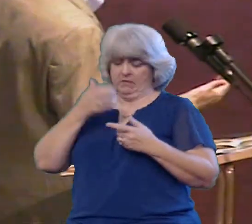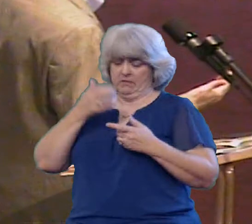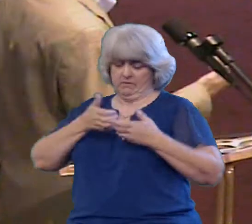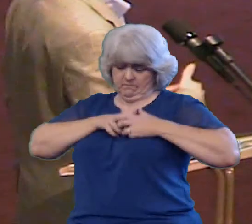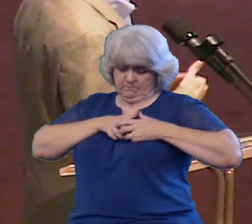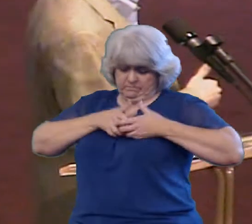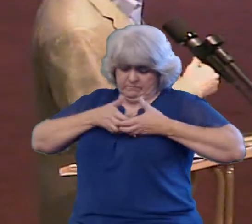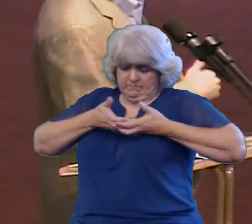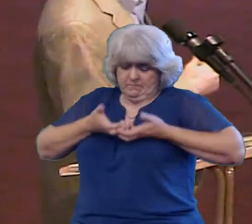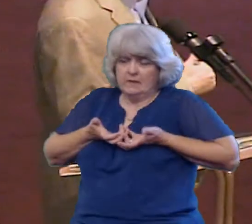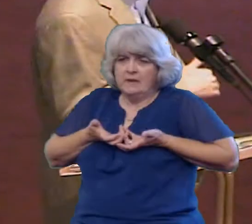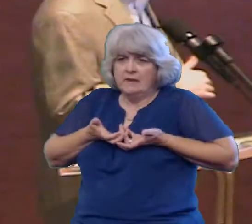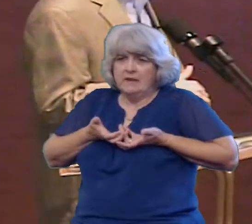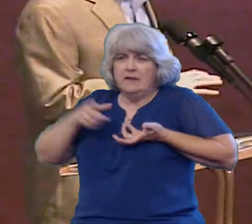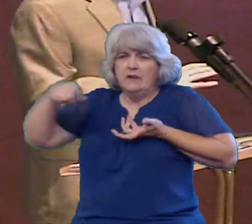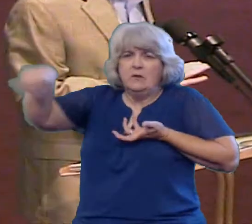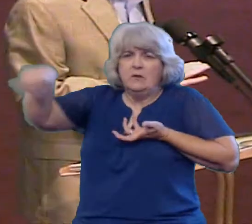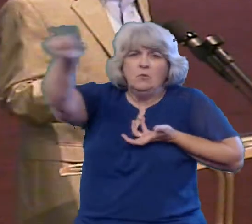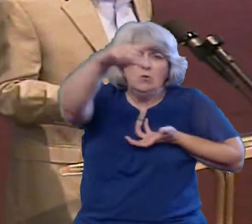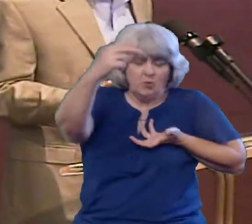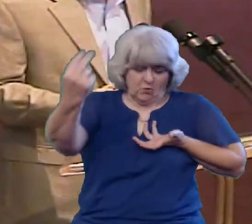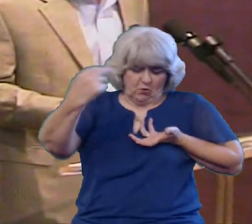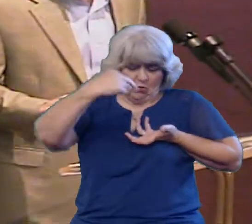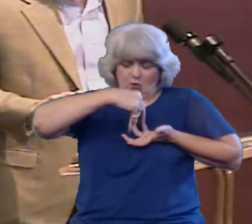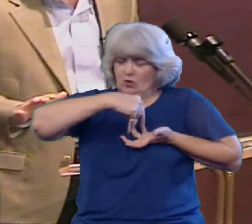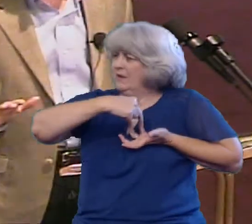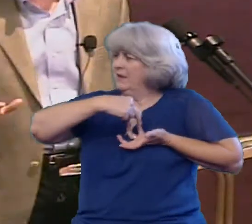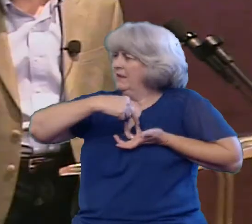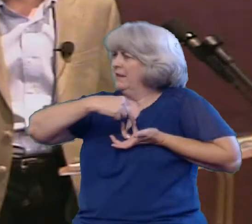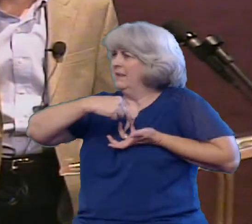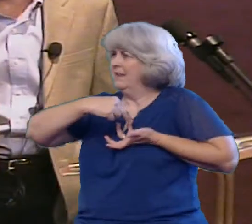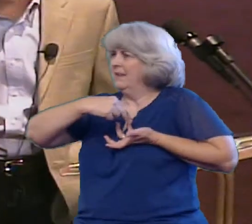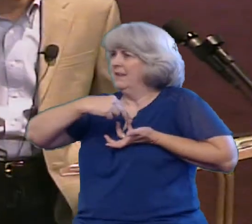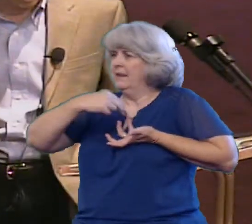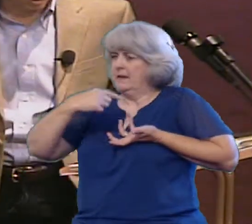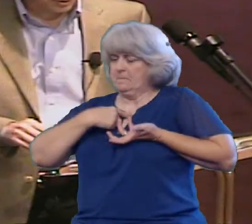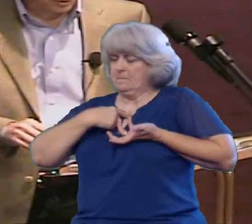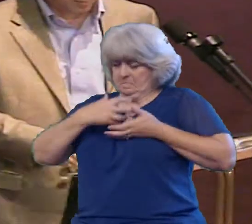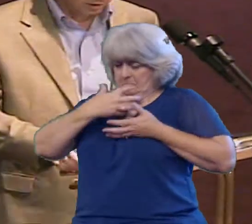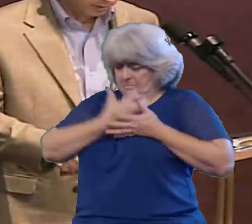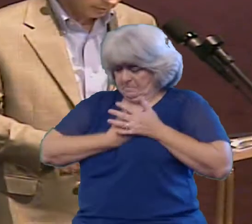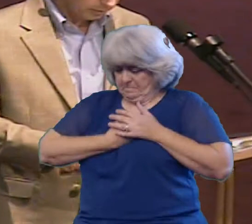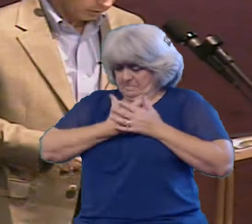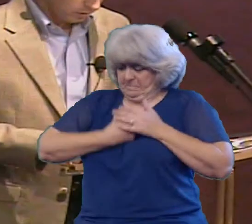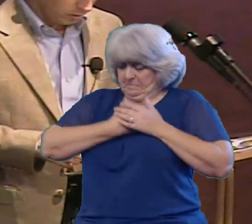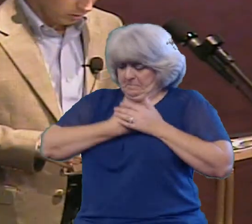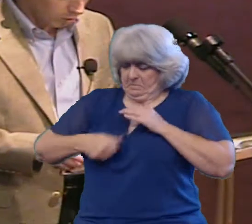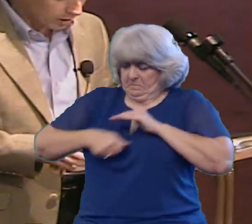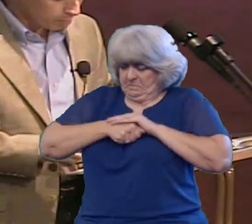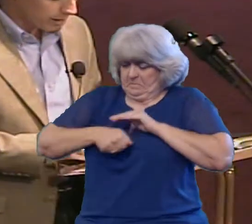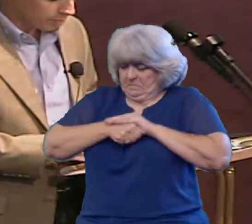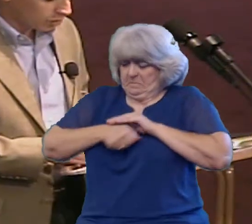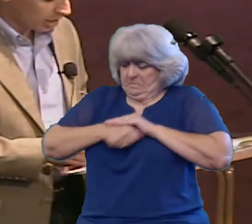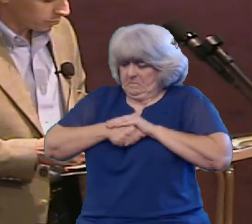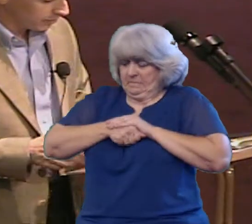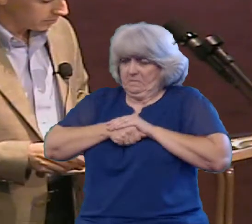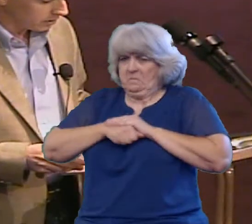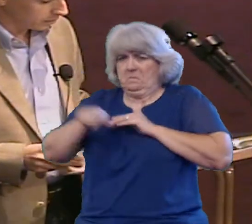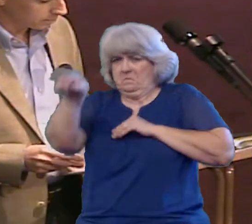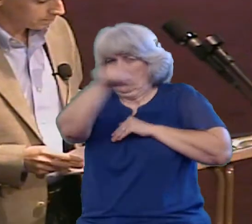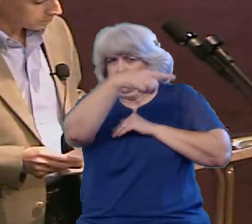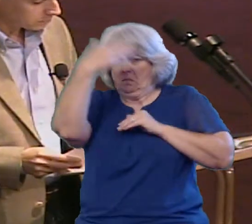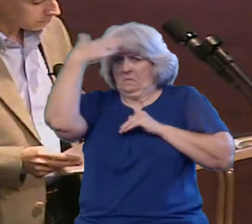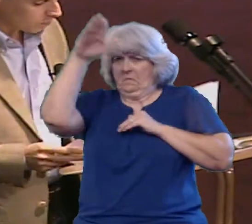All that stuff that you hide deep down in it that you think nobody can see What do our hearts say about us? Look at matthew chapter 15